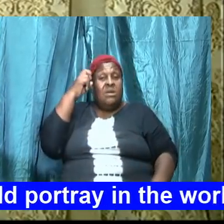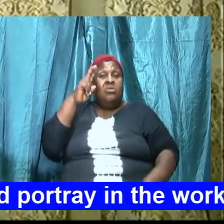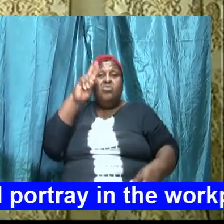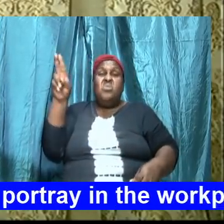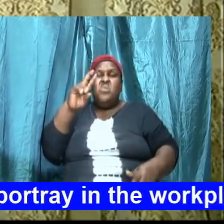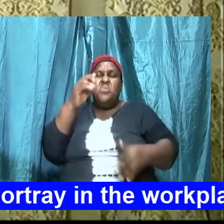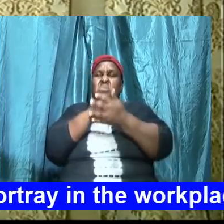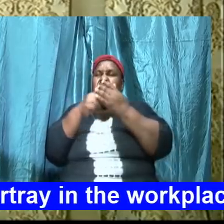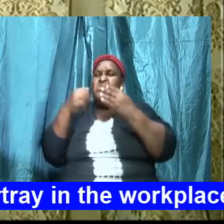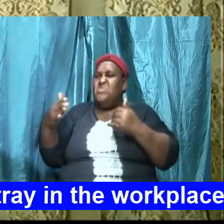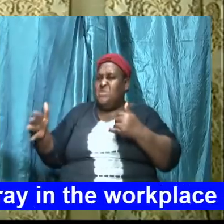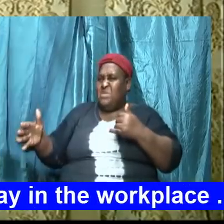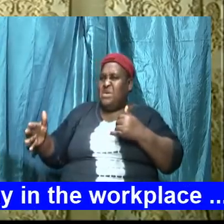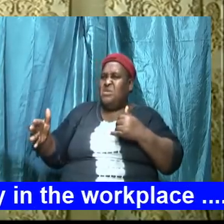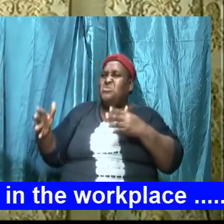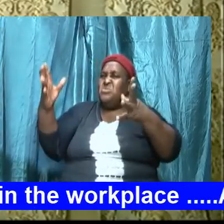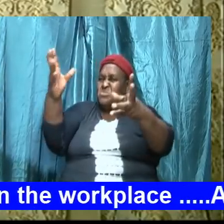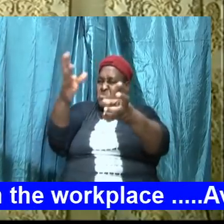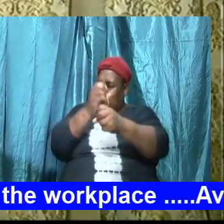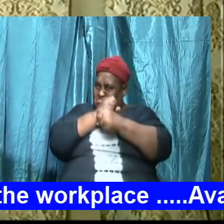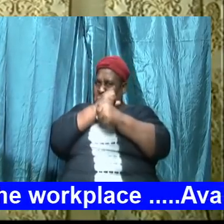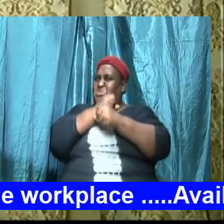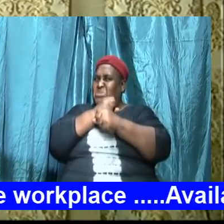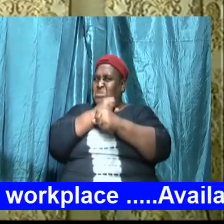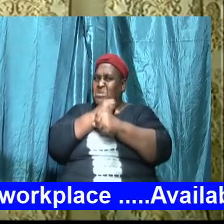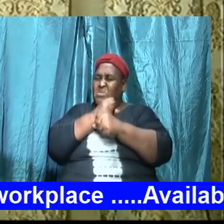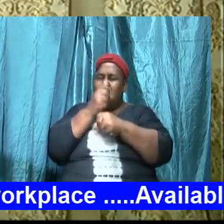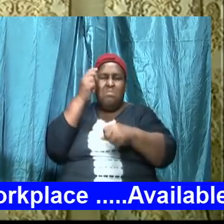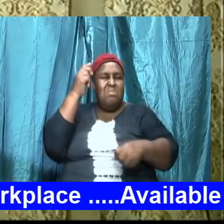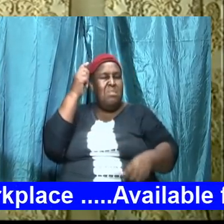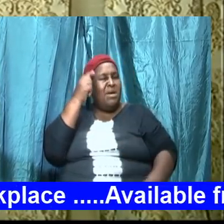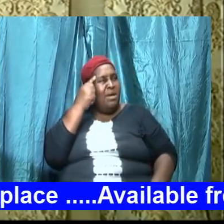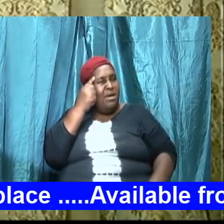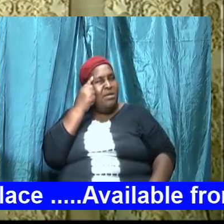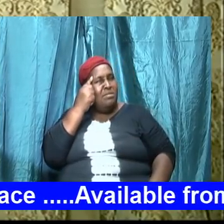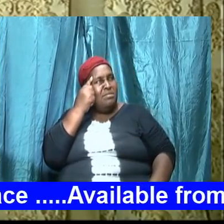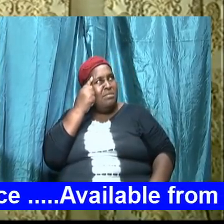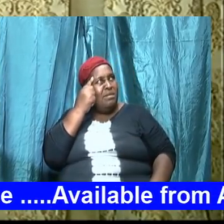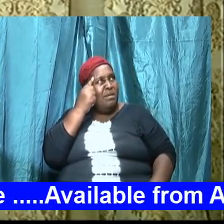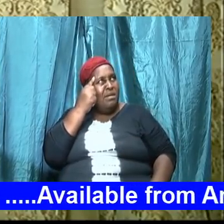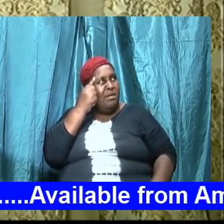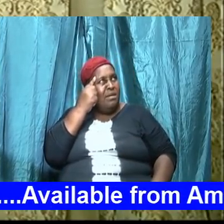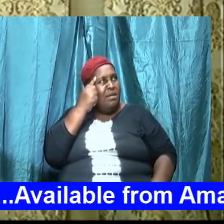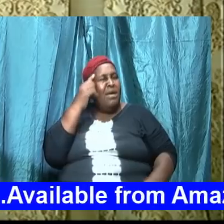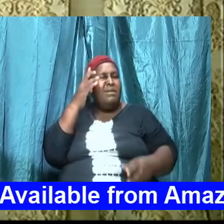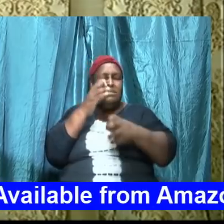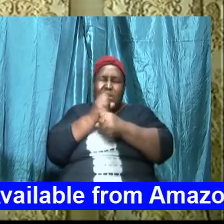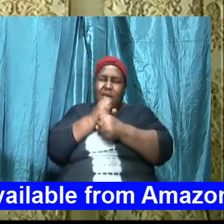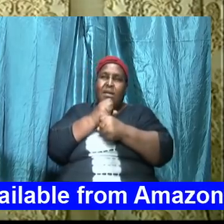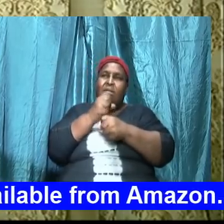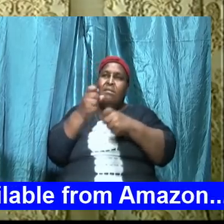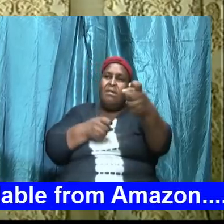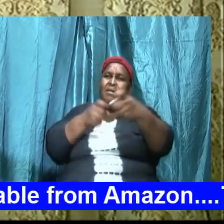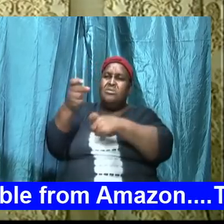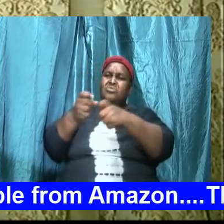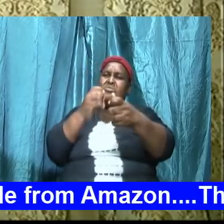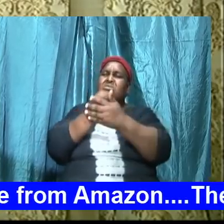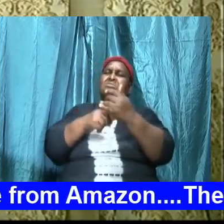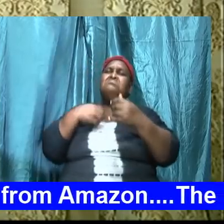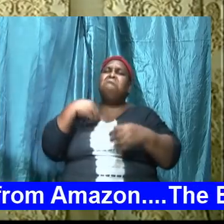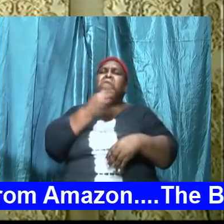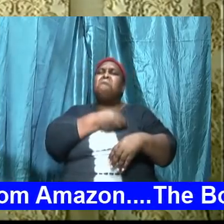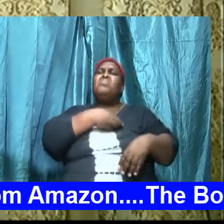things to captivate our minds and he has taken control of some of our minds already the